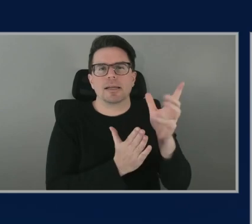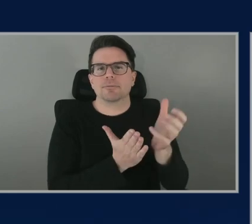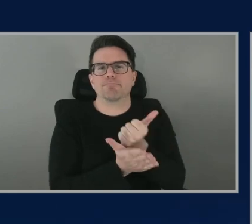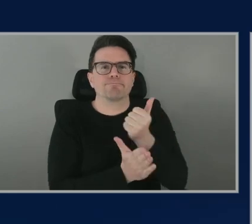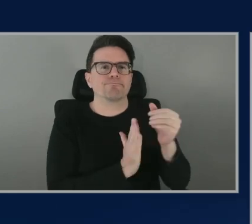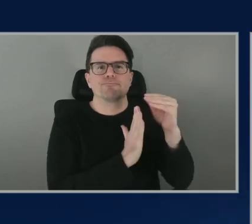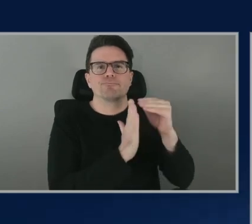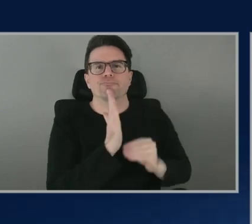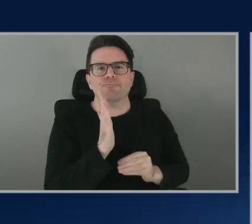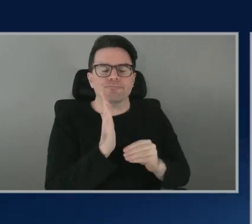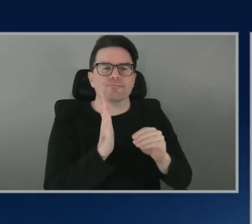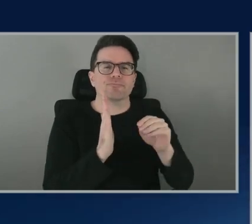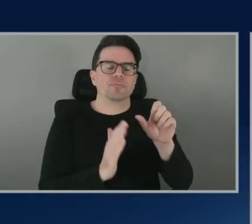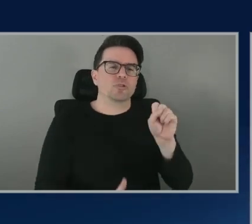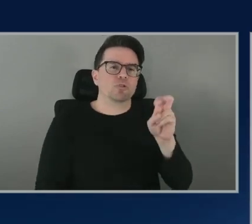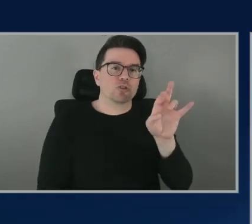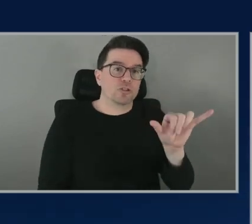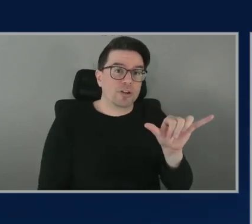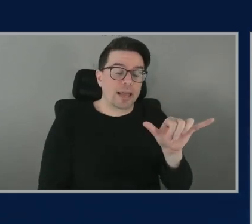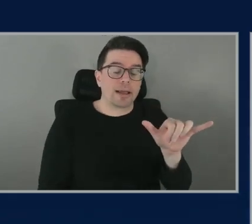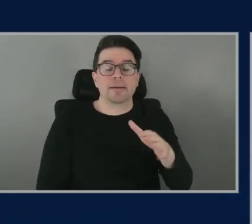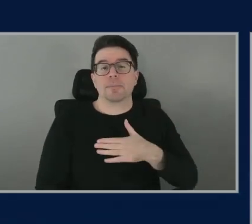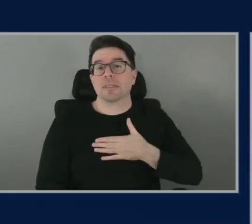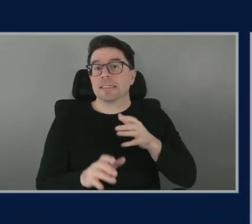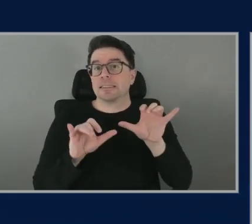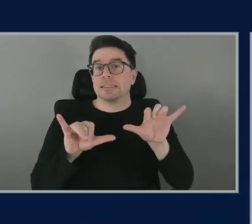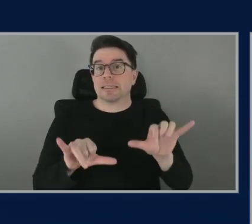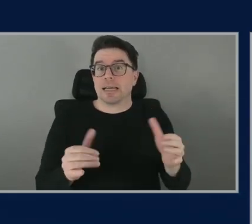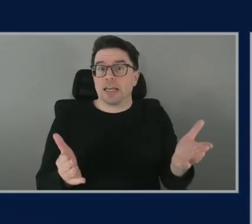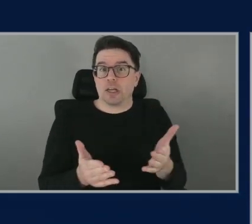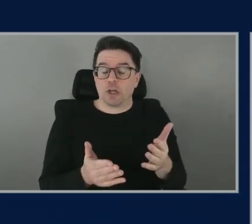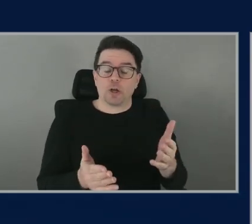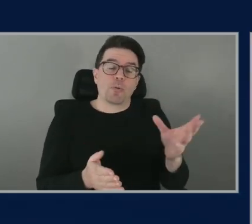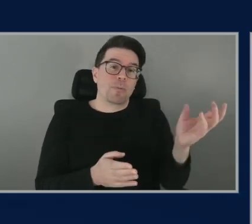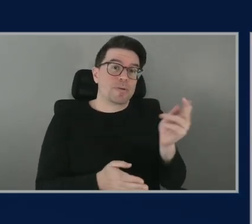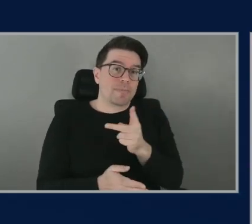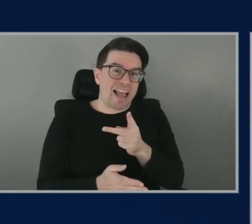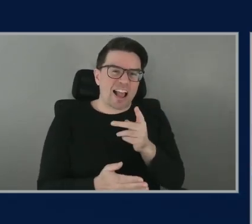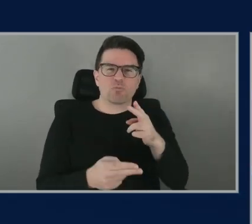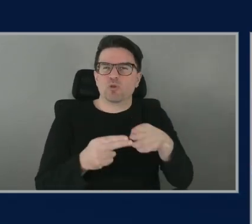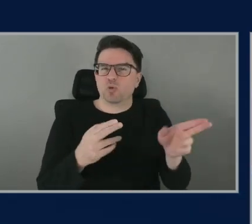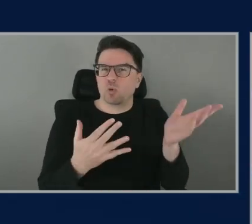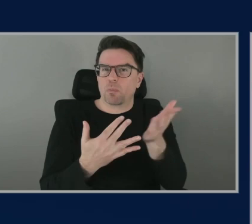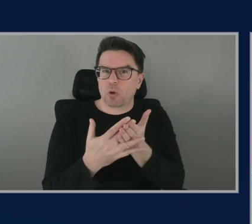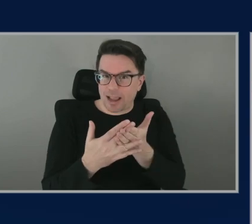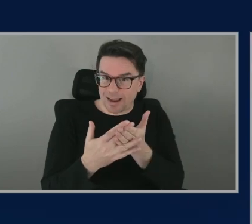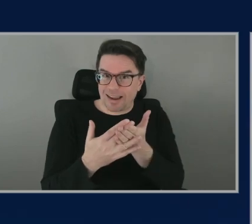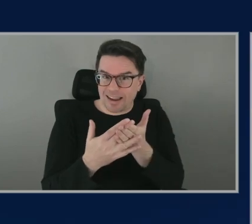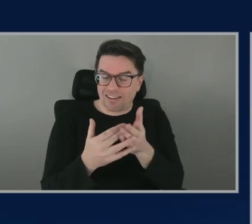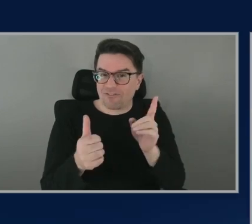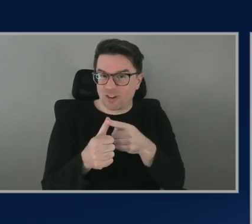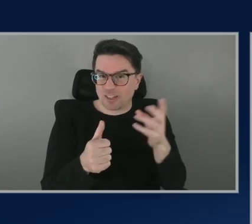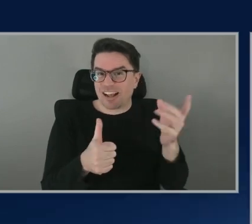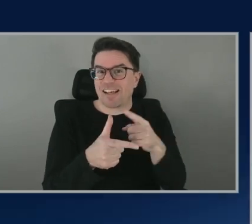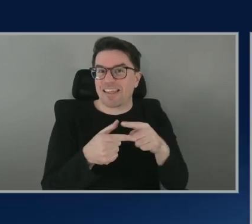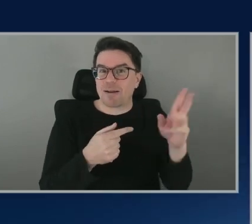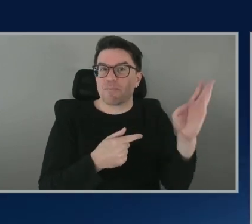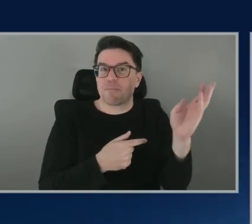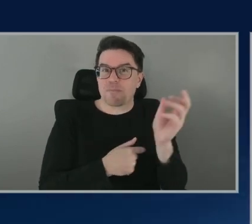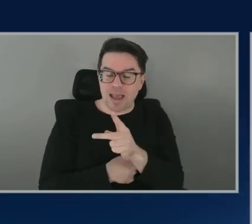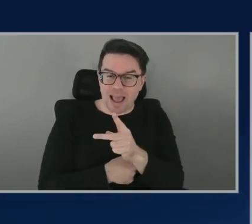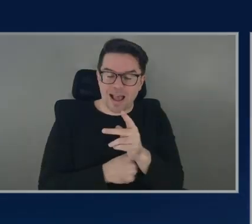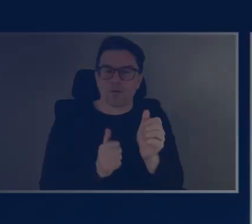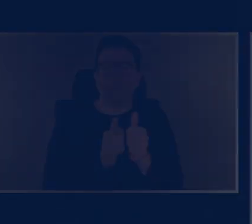stay uh hang tight stick with us we'll be back after a quick break and look forward to bringing you yet another fantastic piece of content